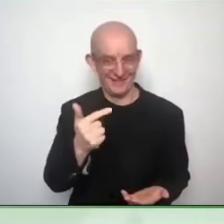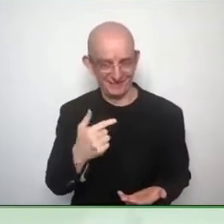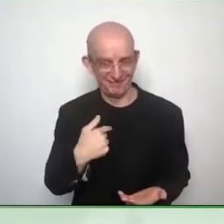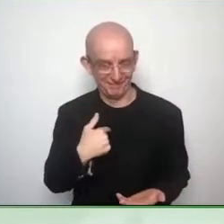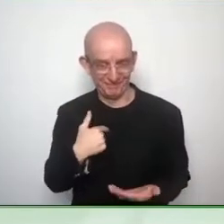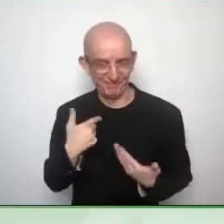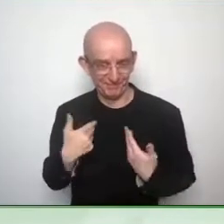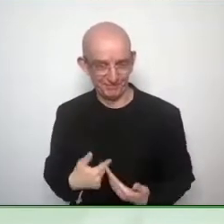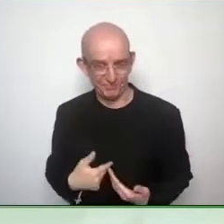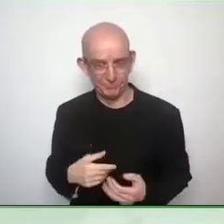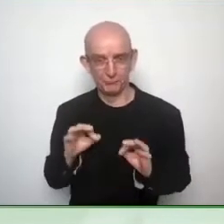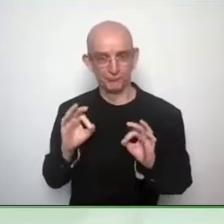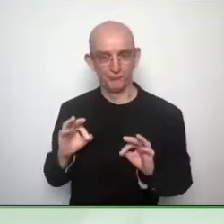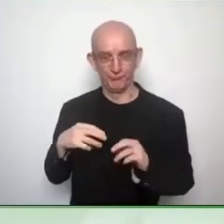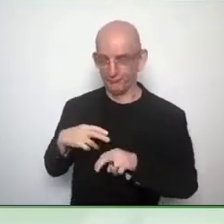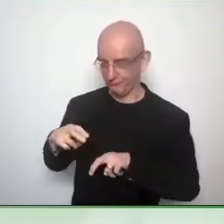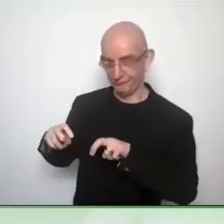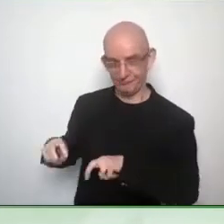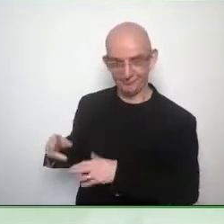a mouthful.